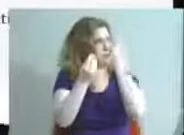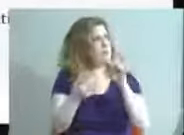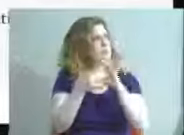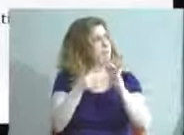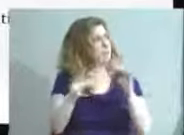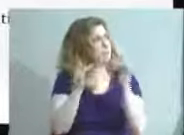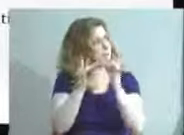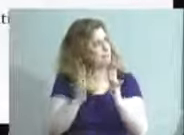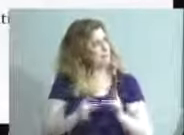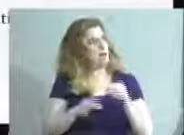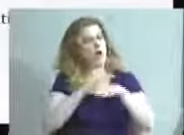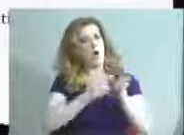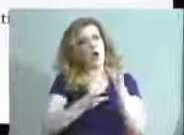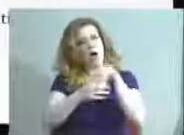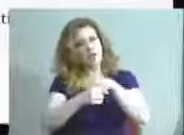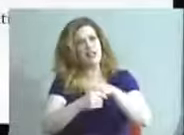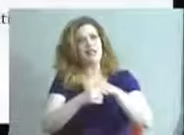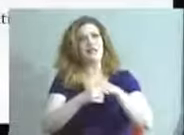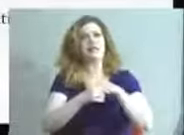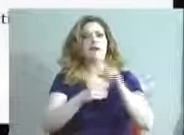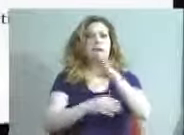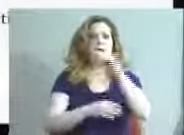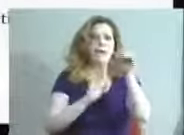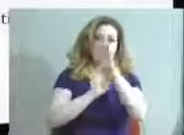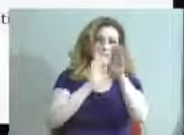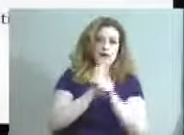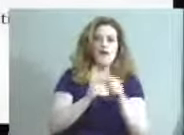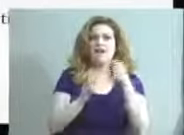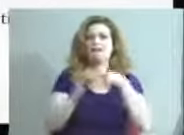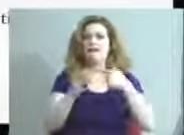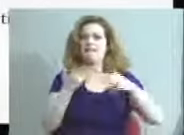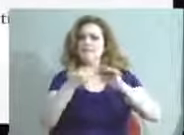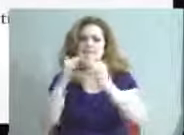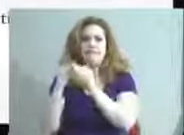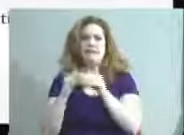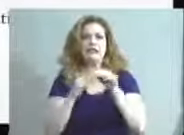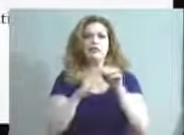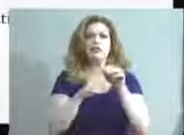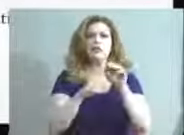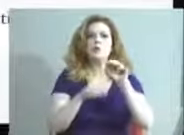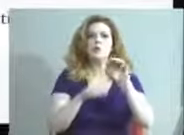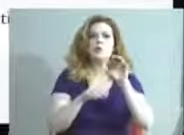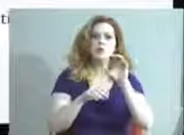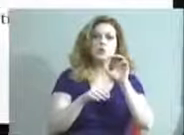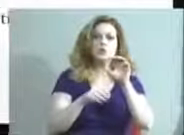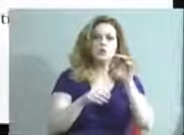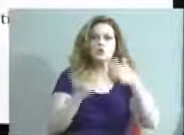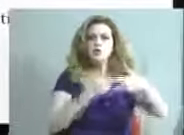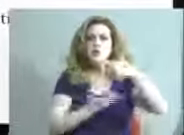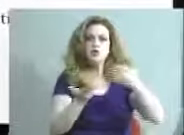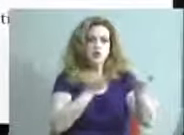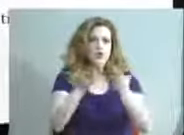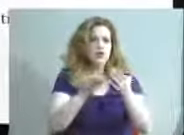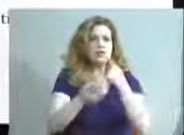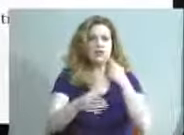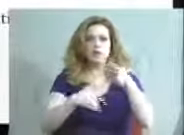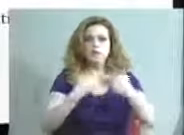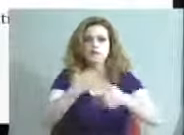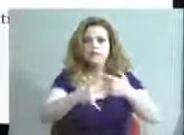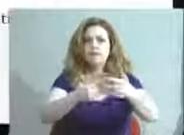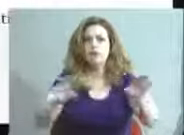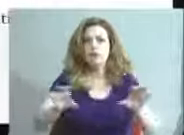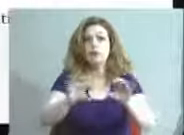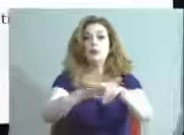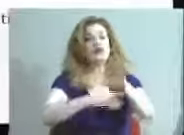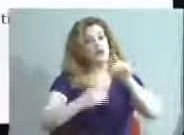predictive tools come into play, and then we have the background in the city, the social services in the city to get this done. So we'll be starting with By All